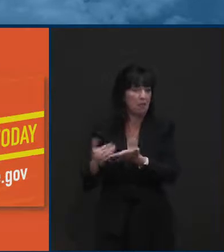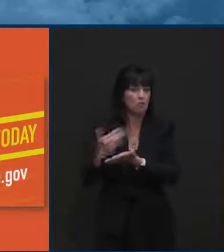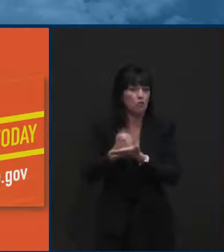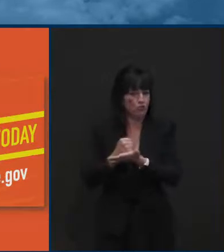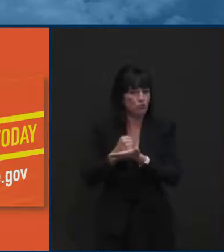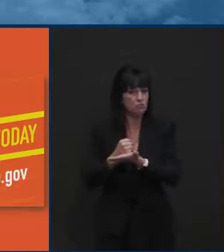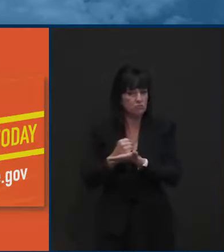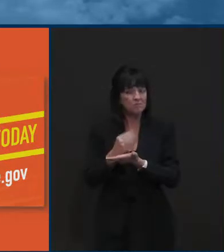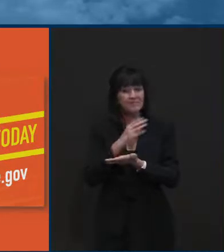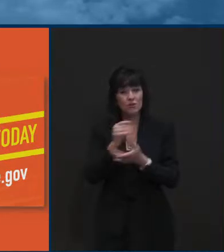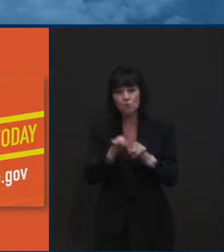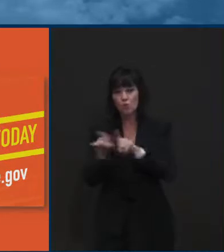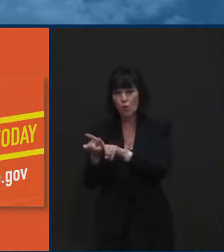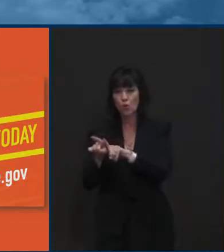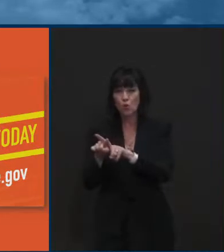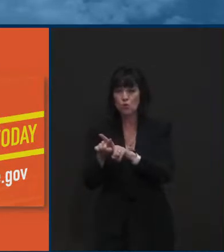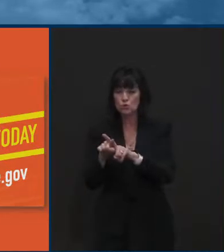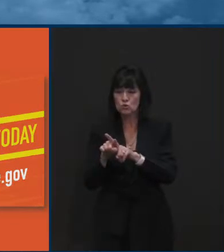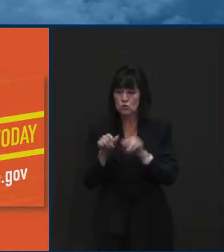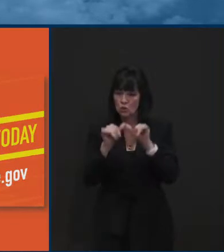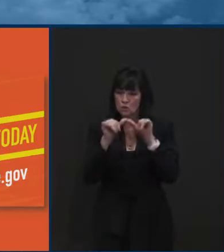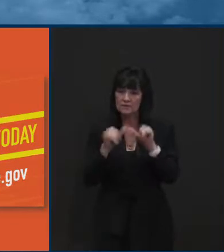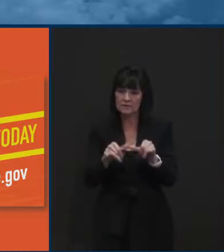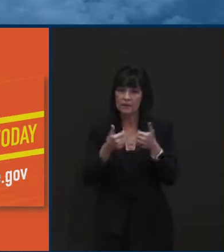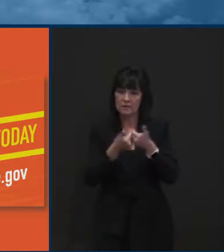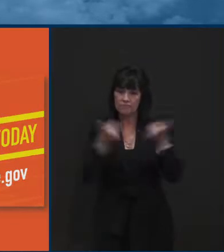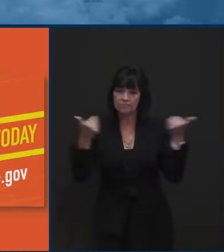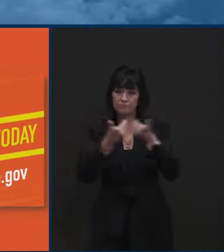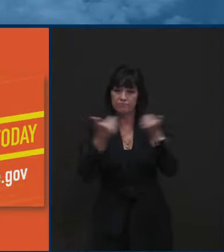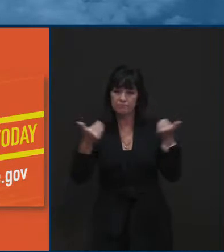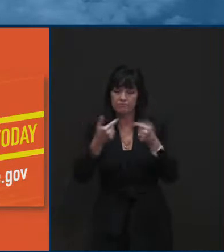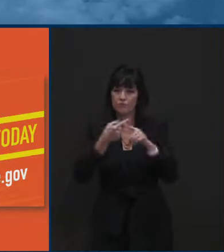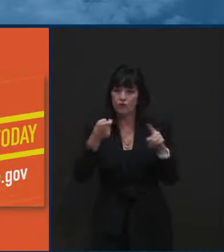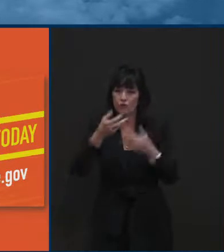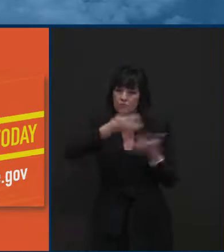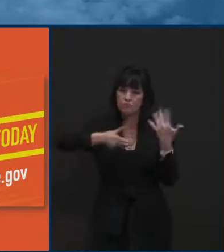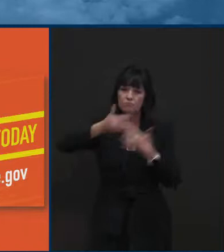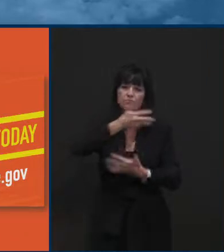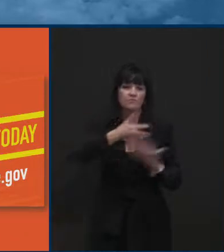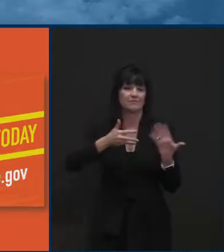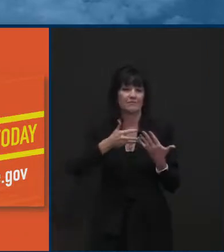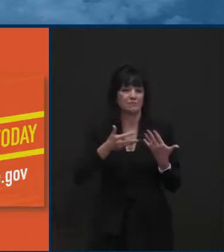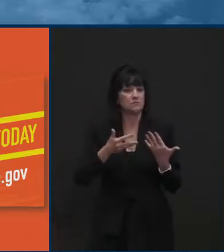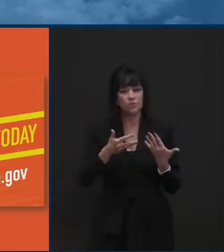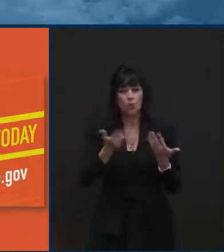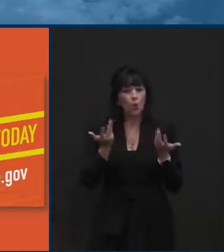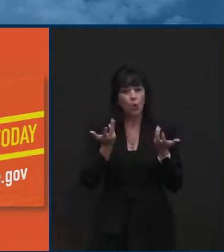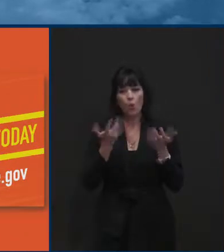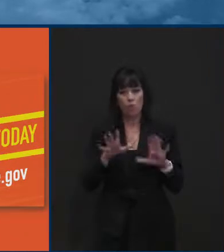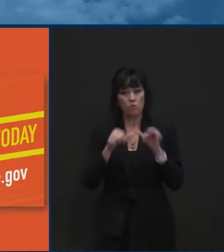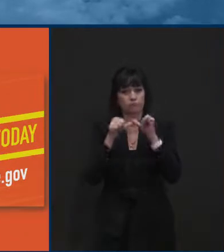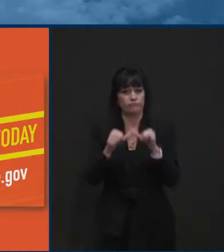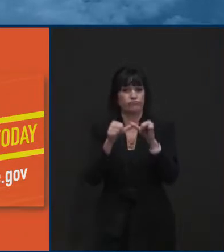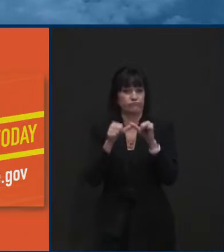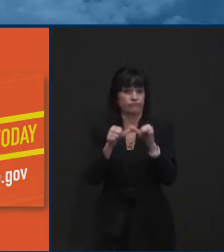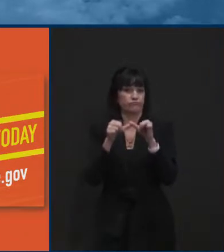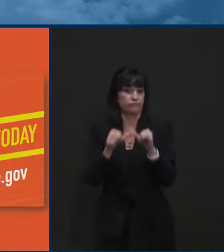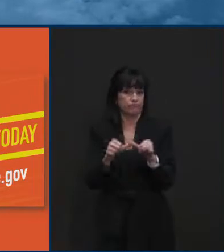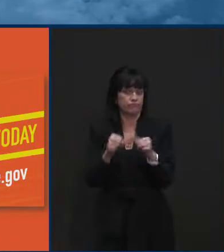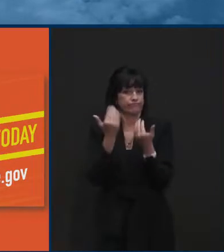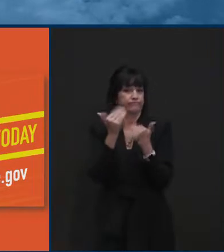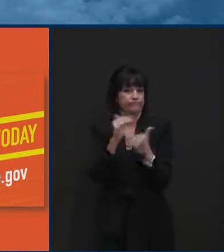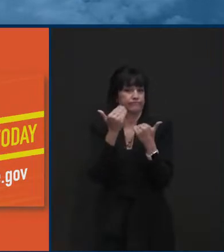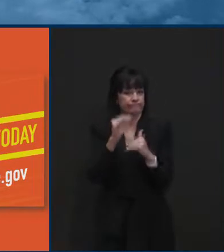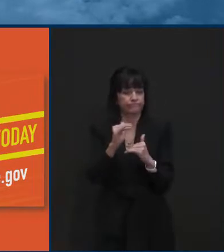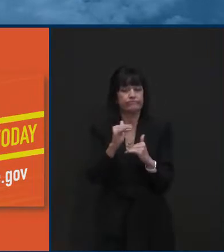push down the spread of the virus so that we don't have to live under these restrictions for more than, uh, the